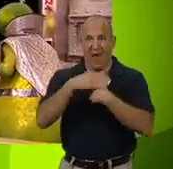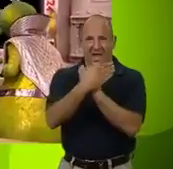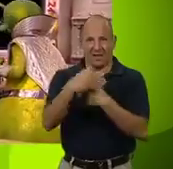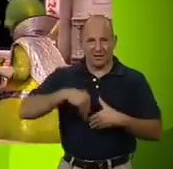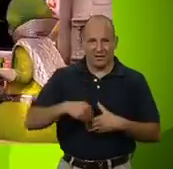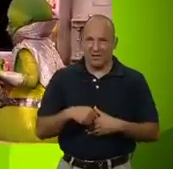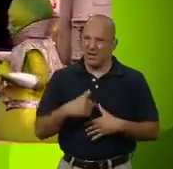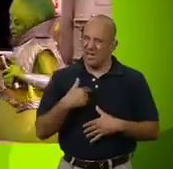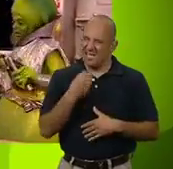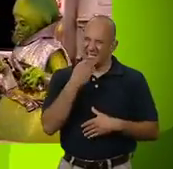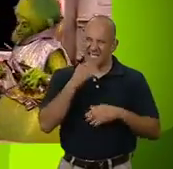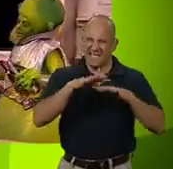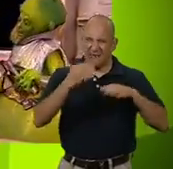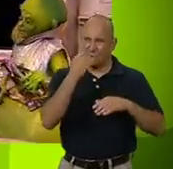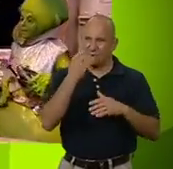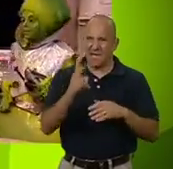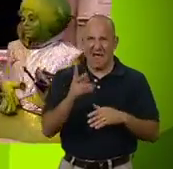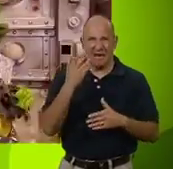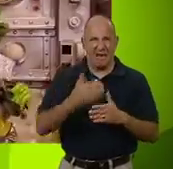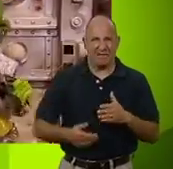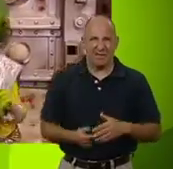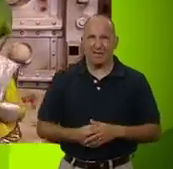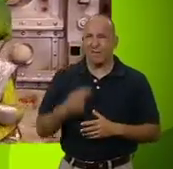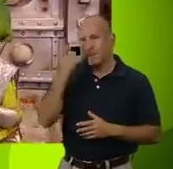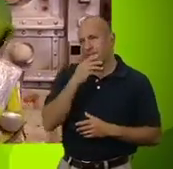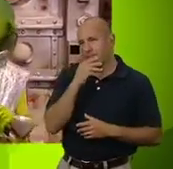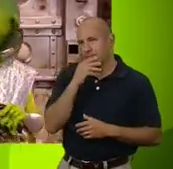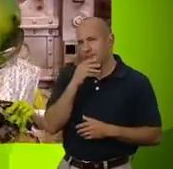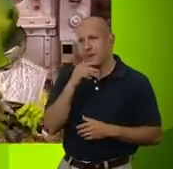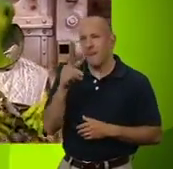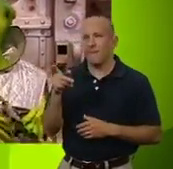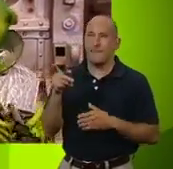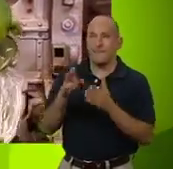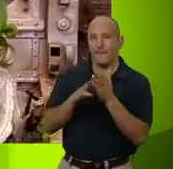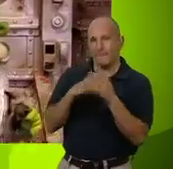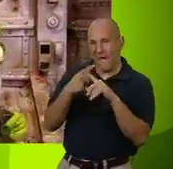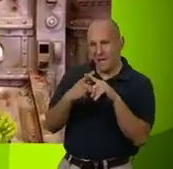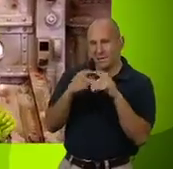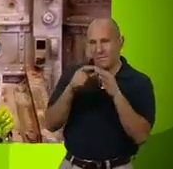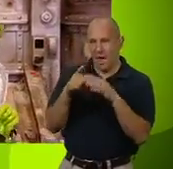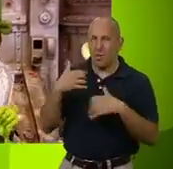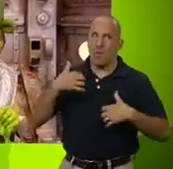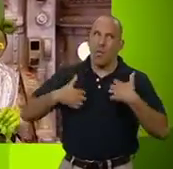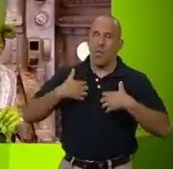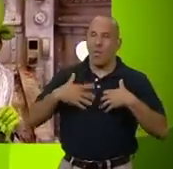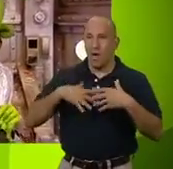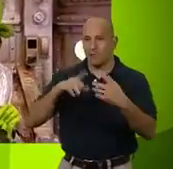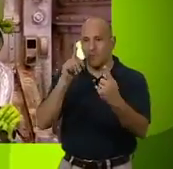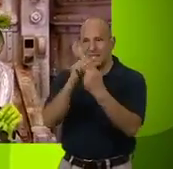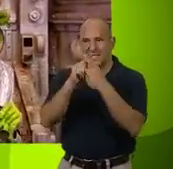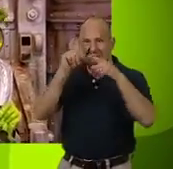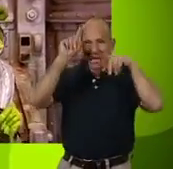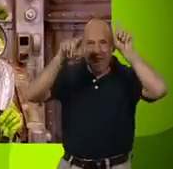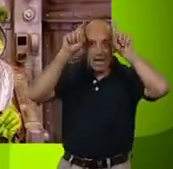never eating seafood again. And, um, I was thinking, what with Max and Ben so keen to meet an alien,